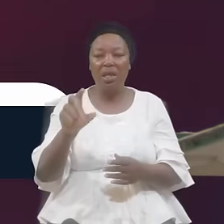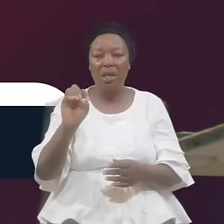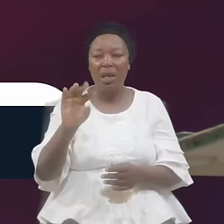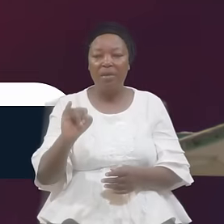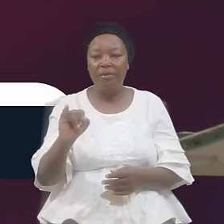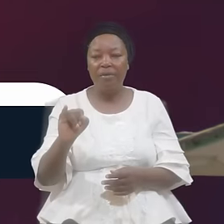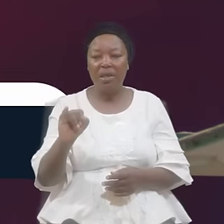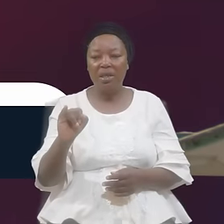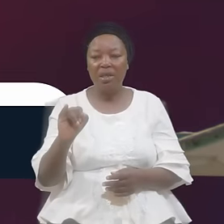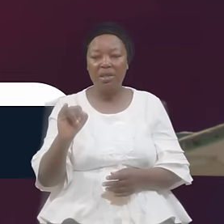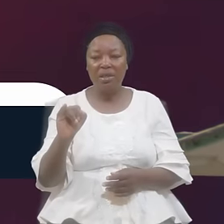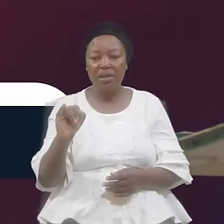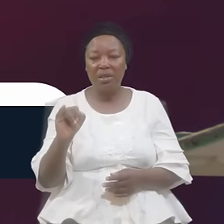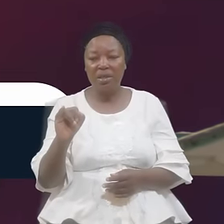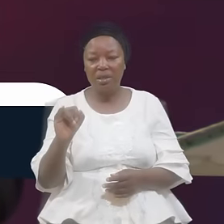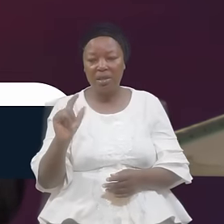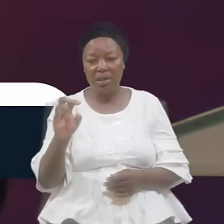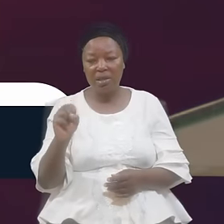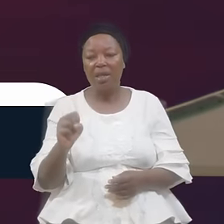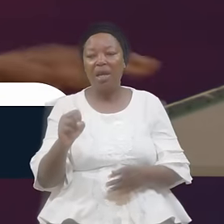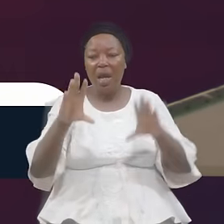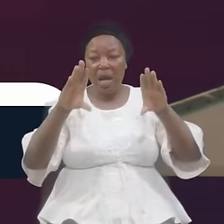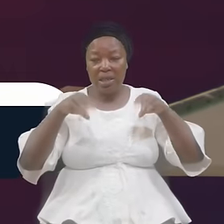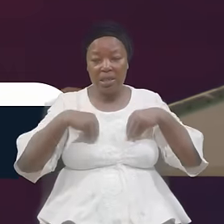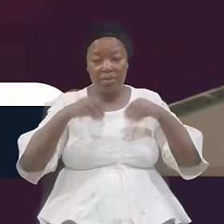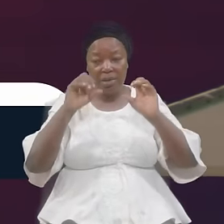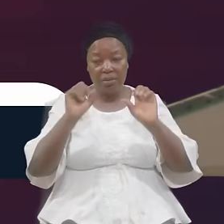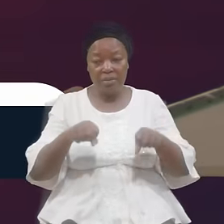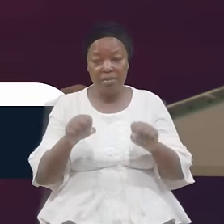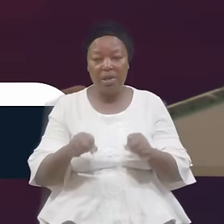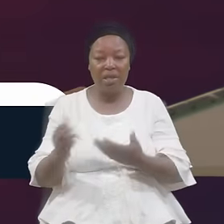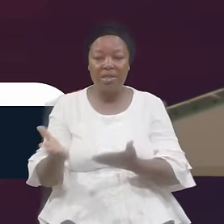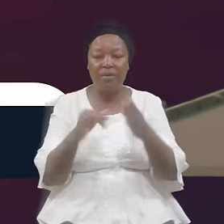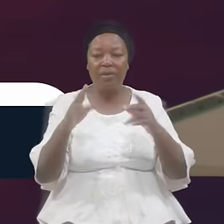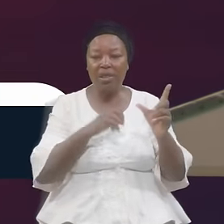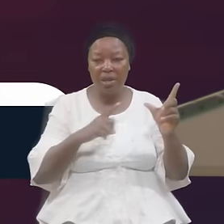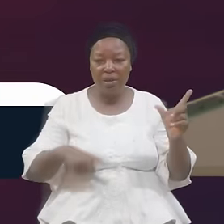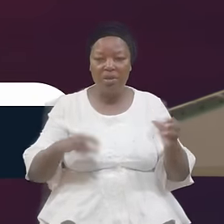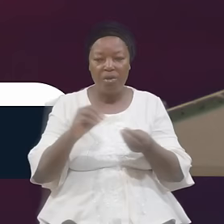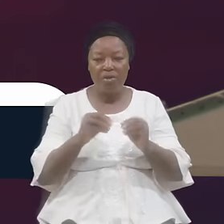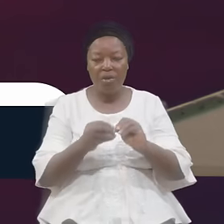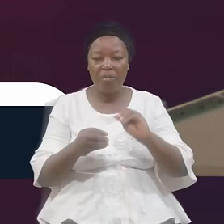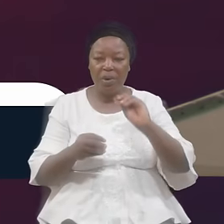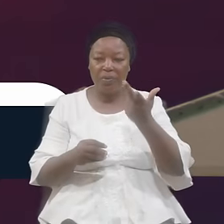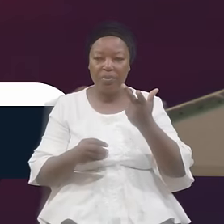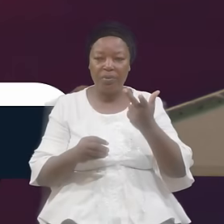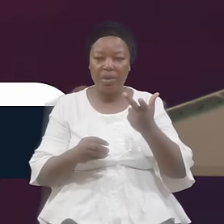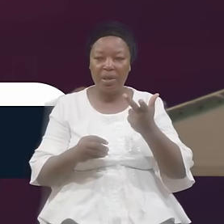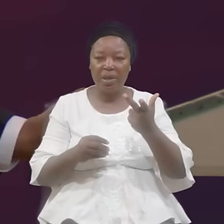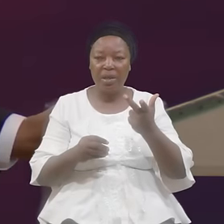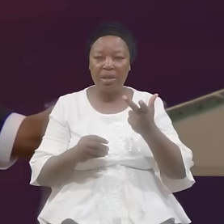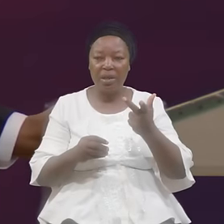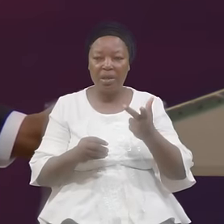Levites Acceptably Serving The Lord Number Three Conformed